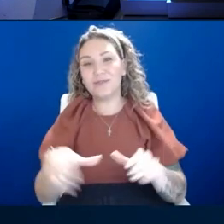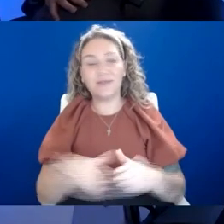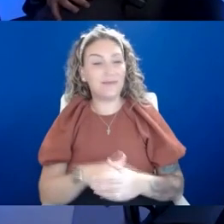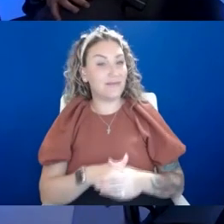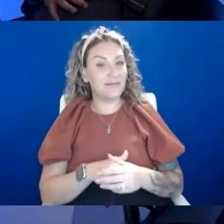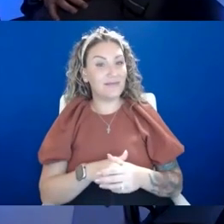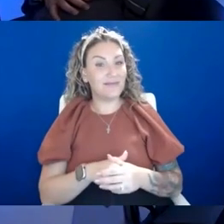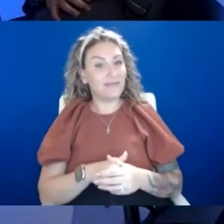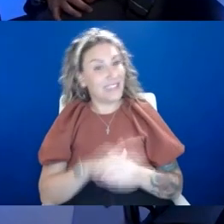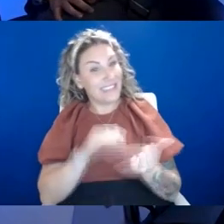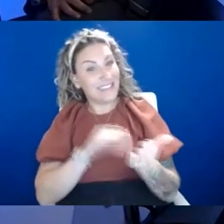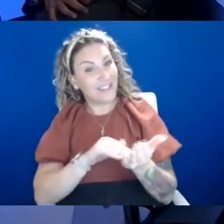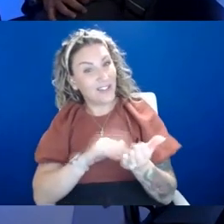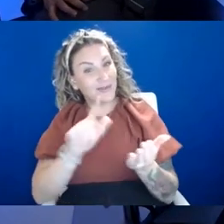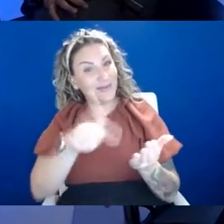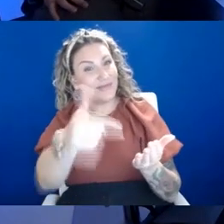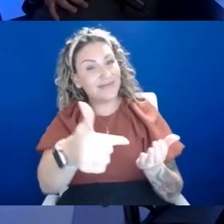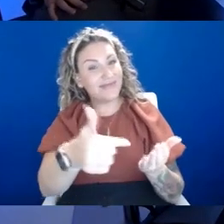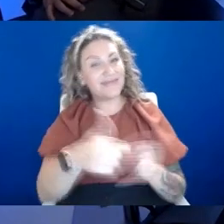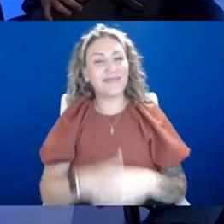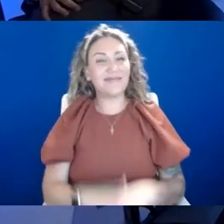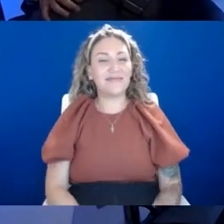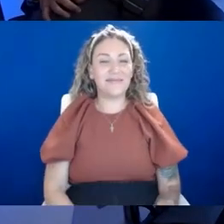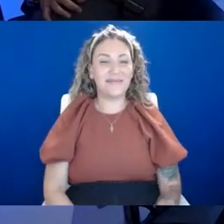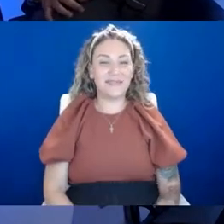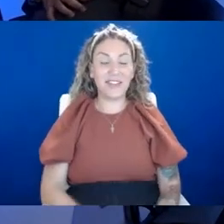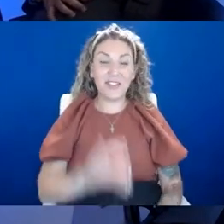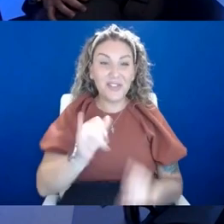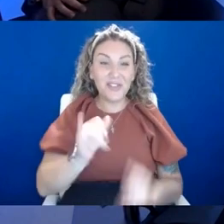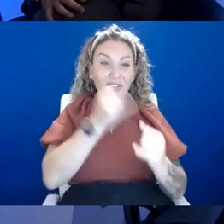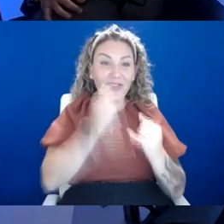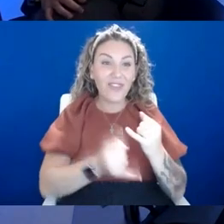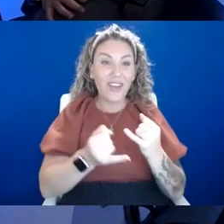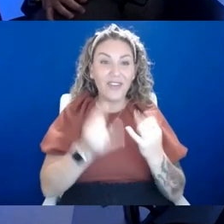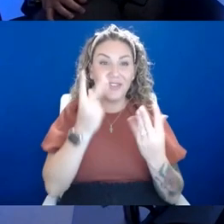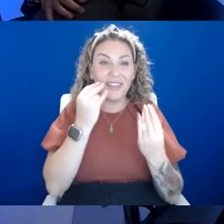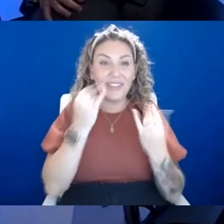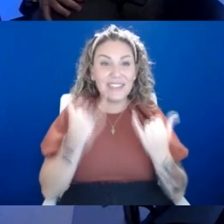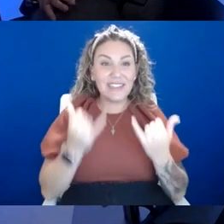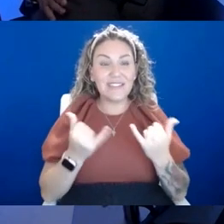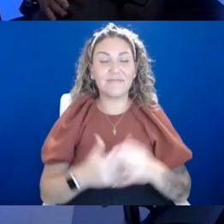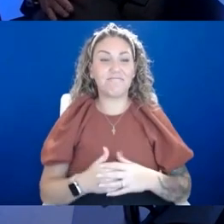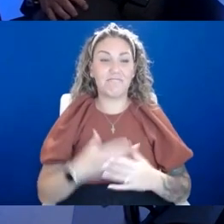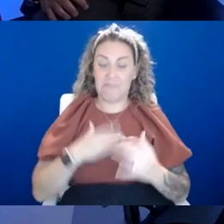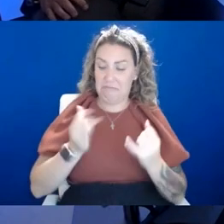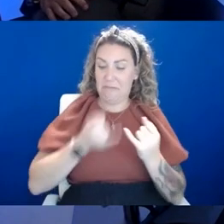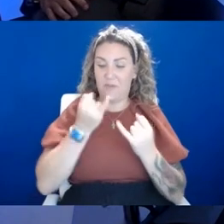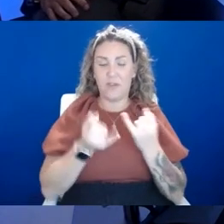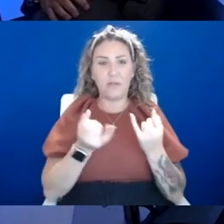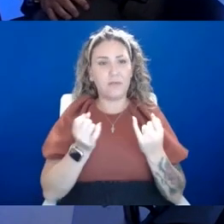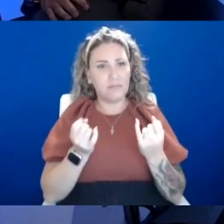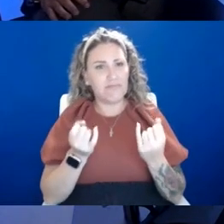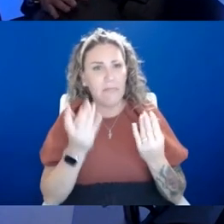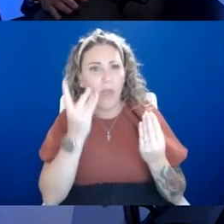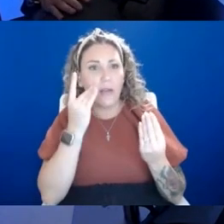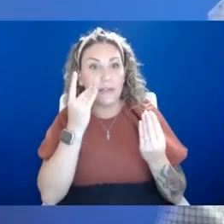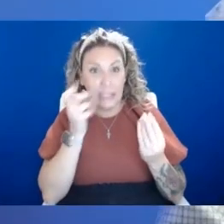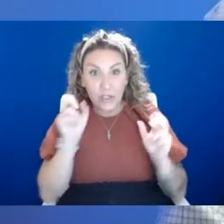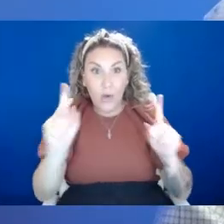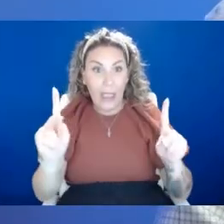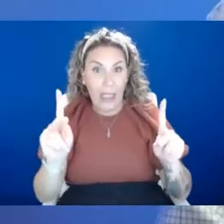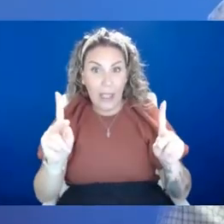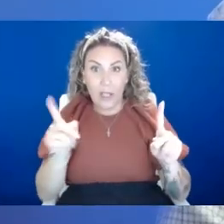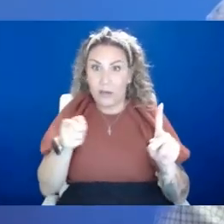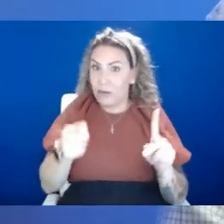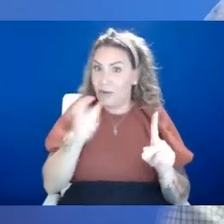Drage. Yes. Let's go to you now. Final thoughts for us today. My final thought is it's okay to not be okay. And so parents talk with your kids,